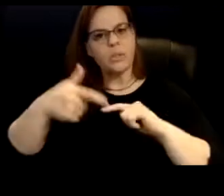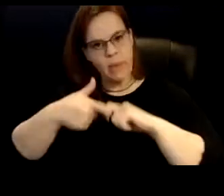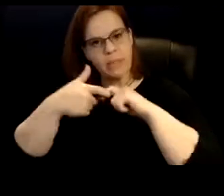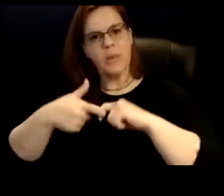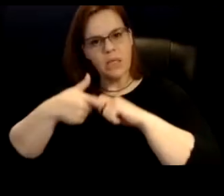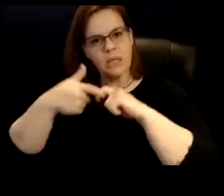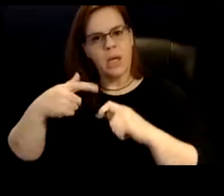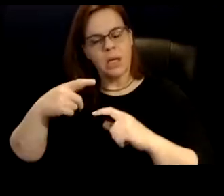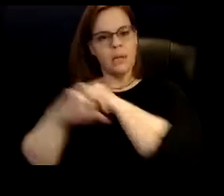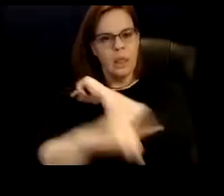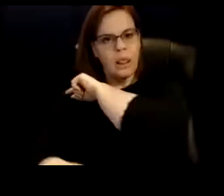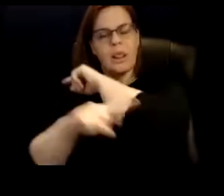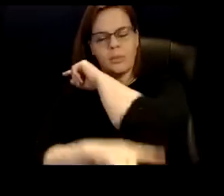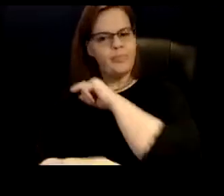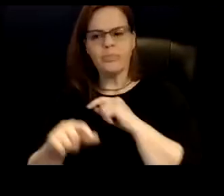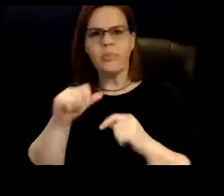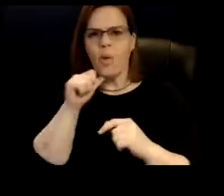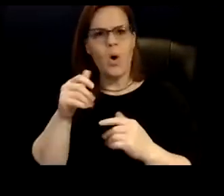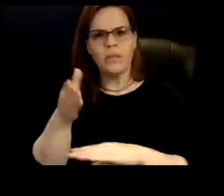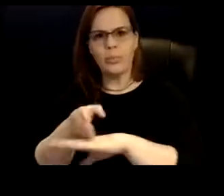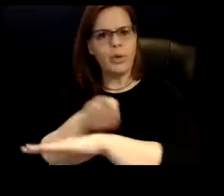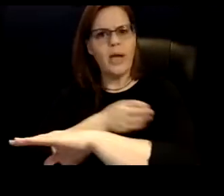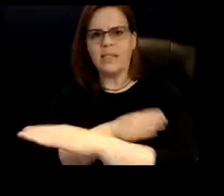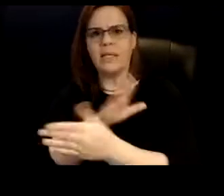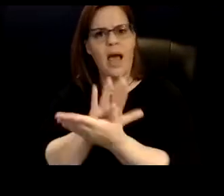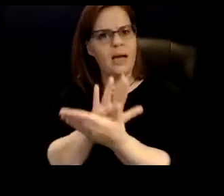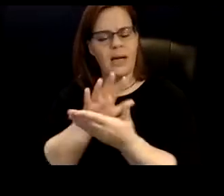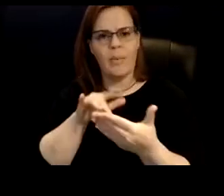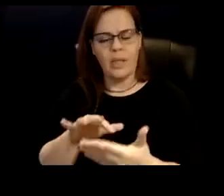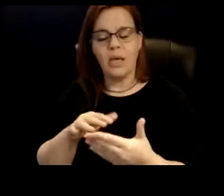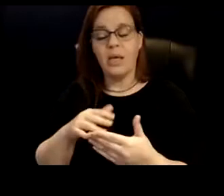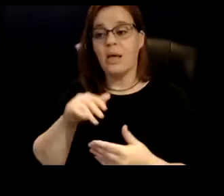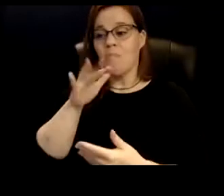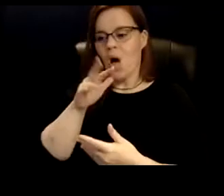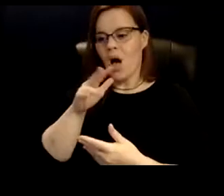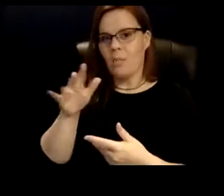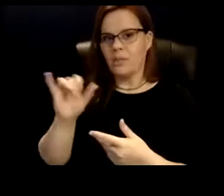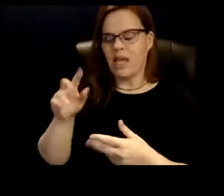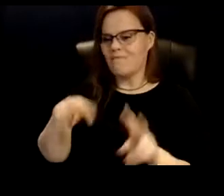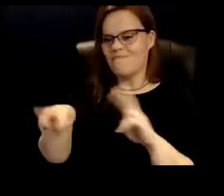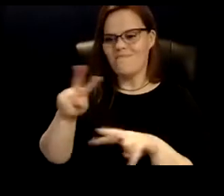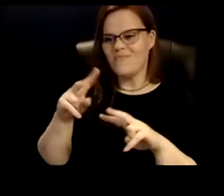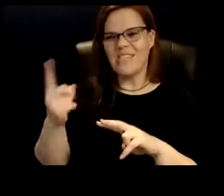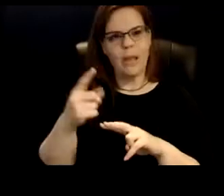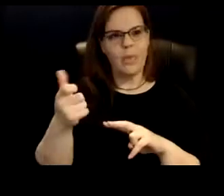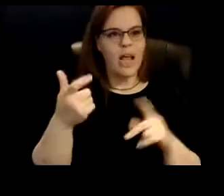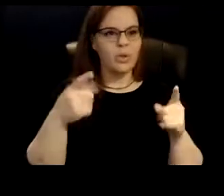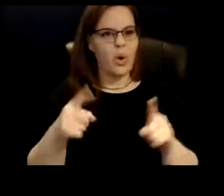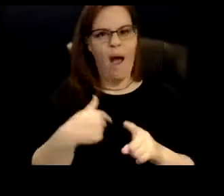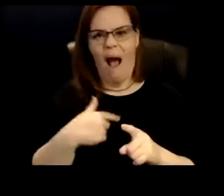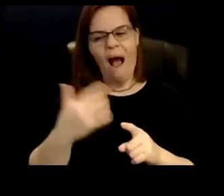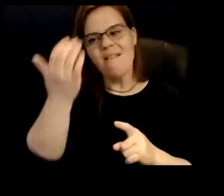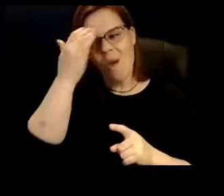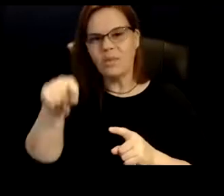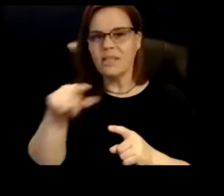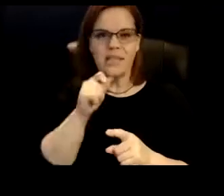progress academically. And mom was like this, I know there's more going on. This isn't right. He had been placed in